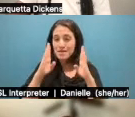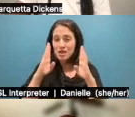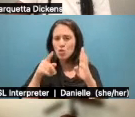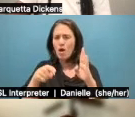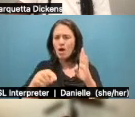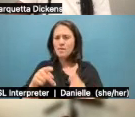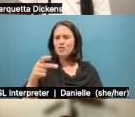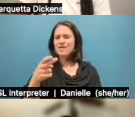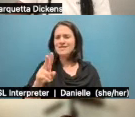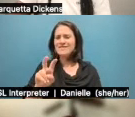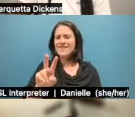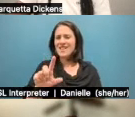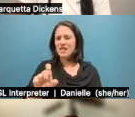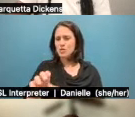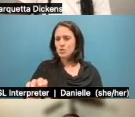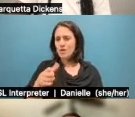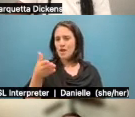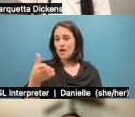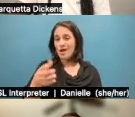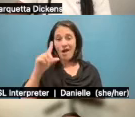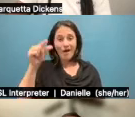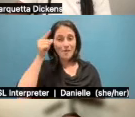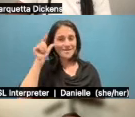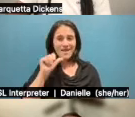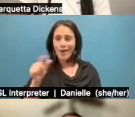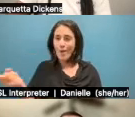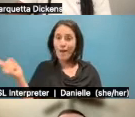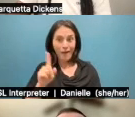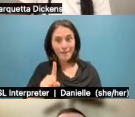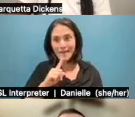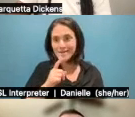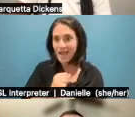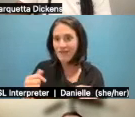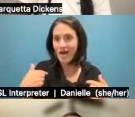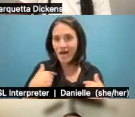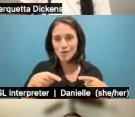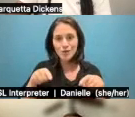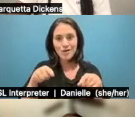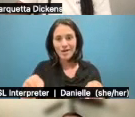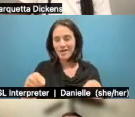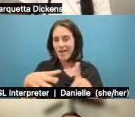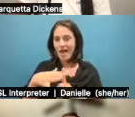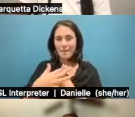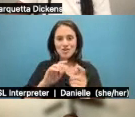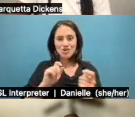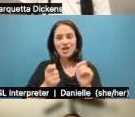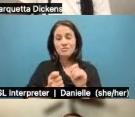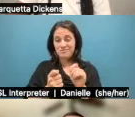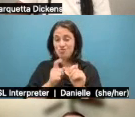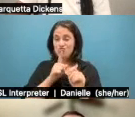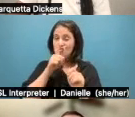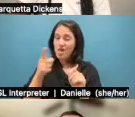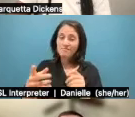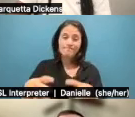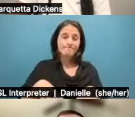the government governments are not actually going to come and save us during the age of climate change. It's going to be up to us individuals. It's going to be up to communities